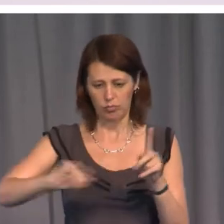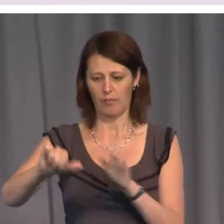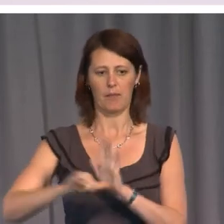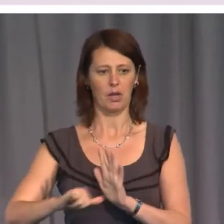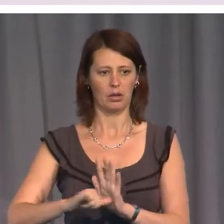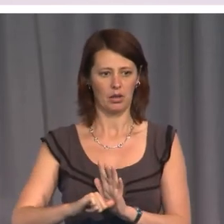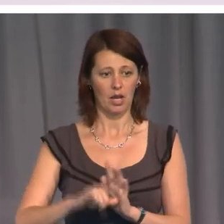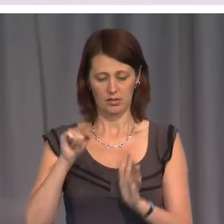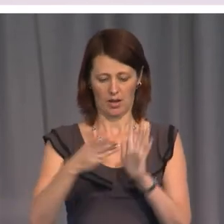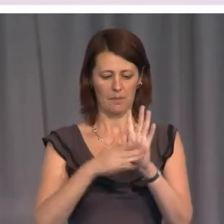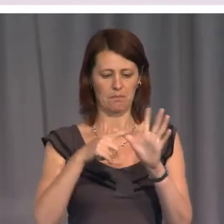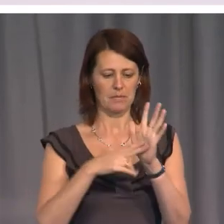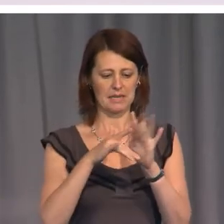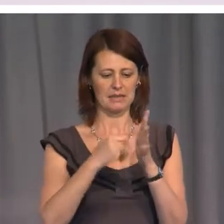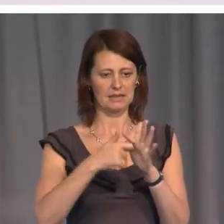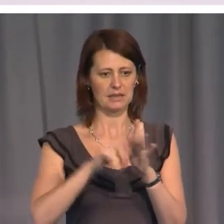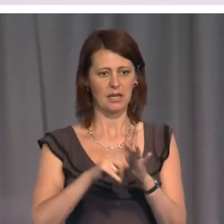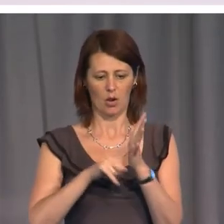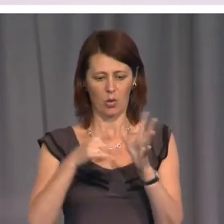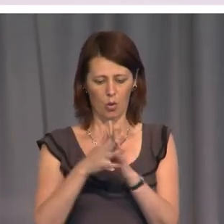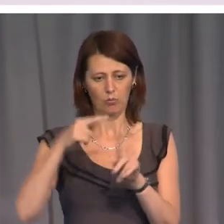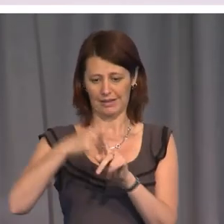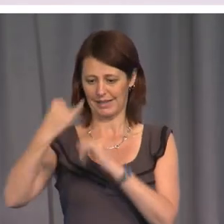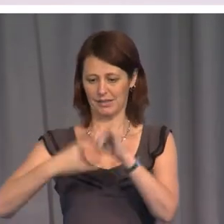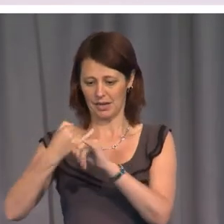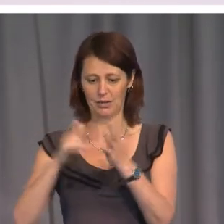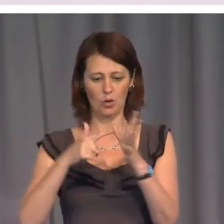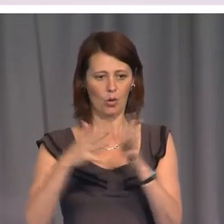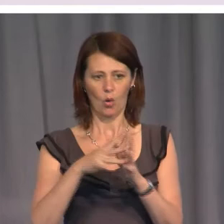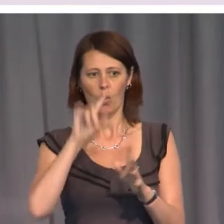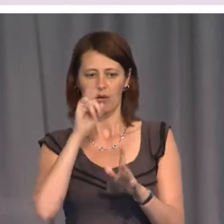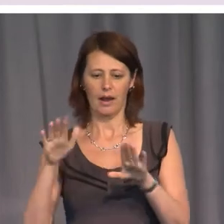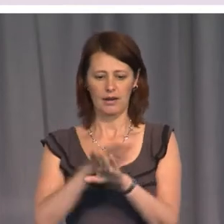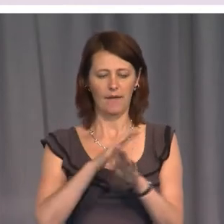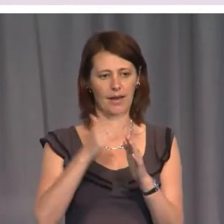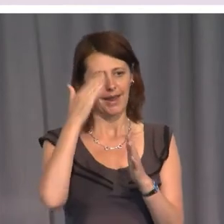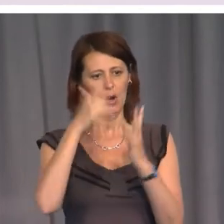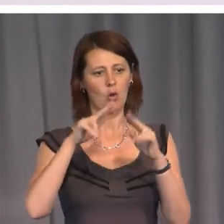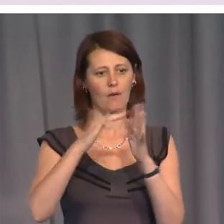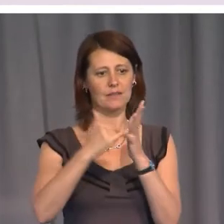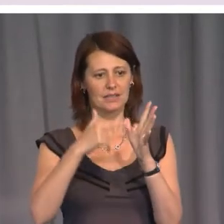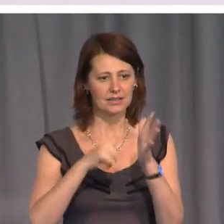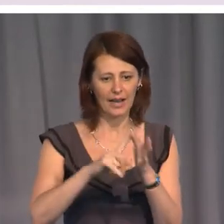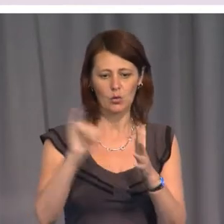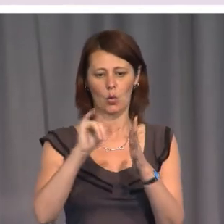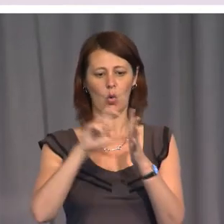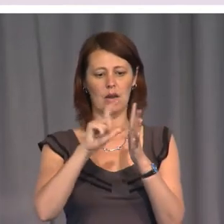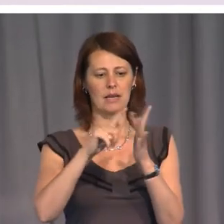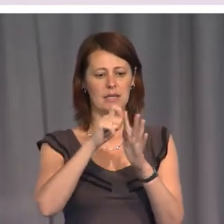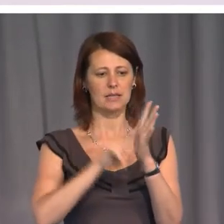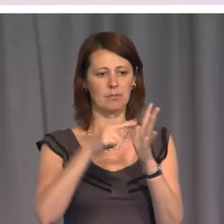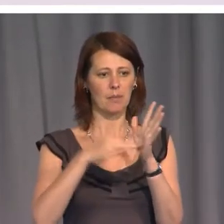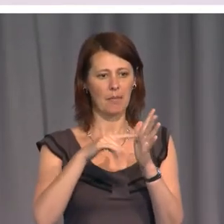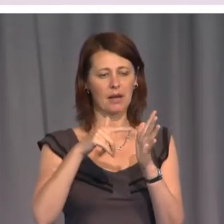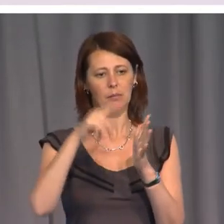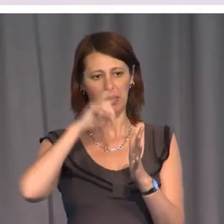Magnitsky Law and international law can't cover heads of state, ministers, diplomats, and those